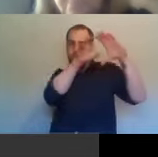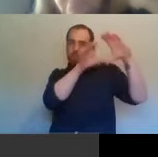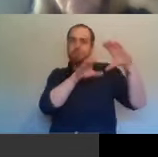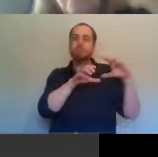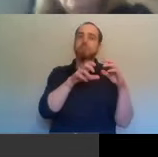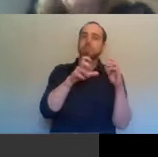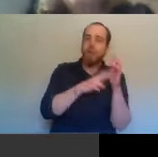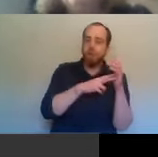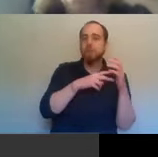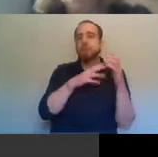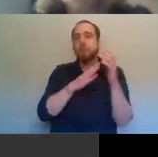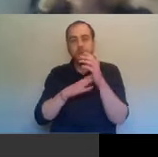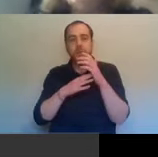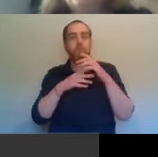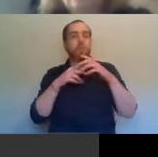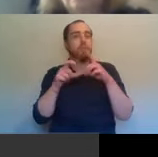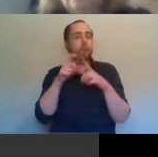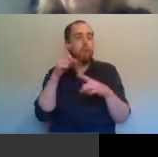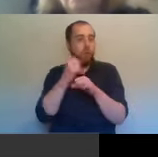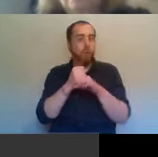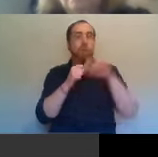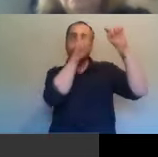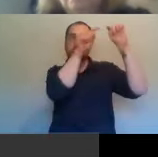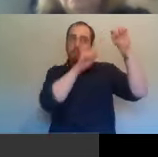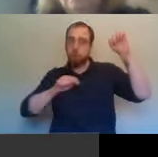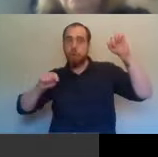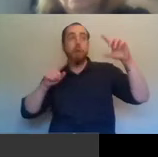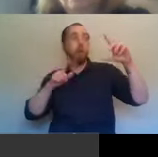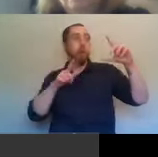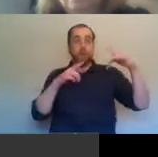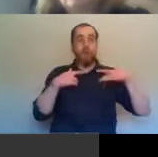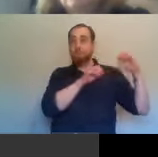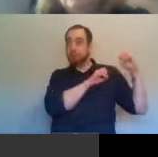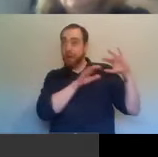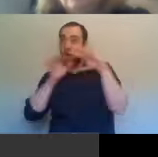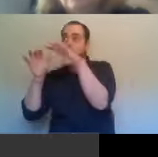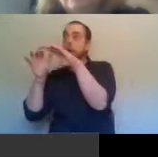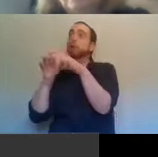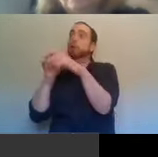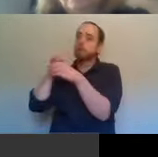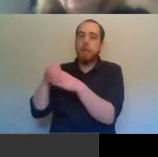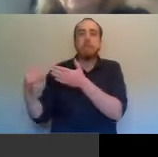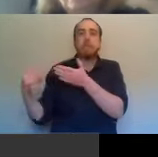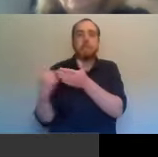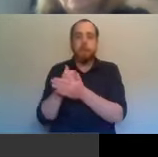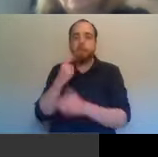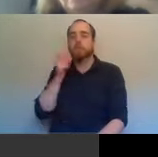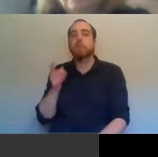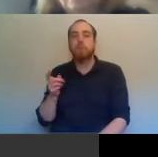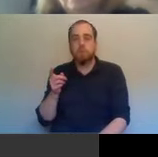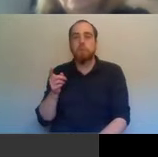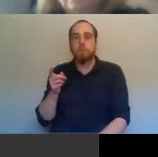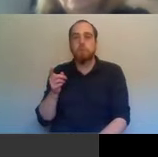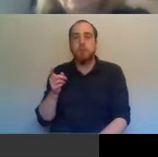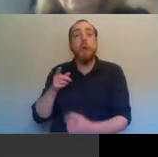nefarious, uh, all Ireland parliament for all of Ireland. And that was a quite an abandonment of,